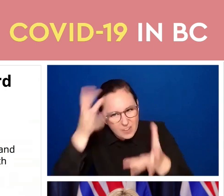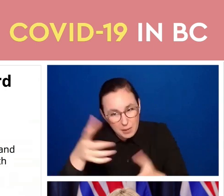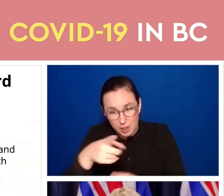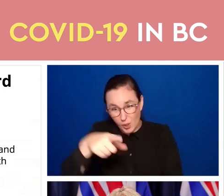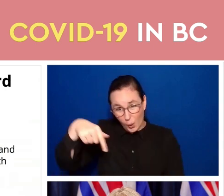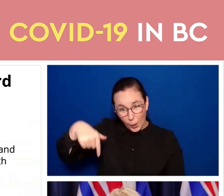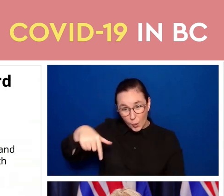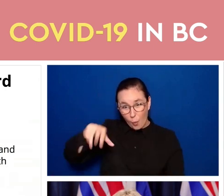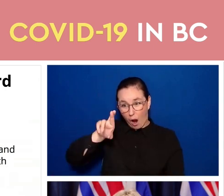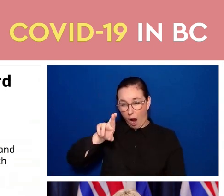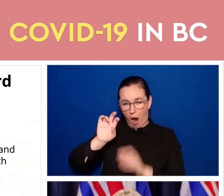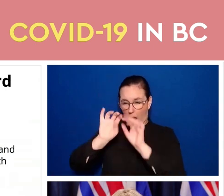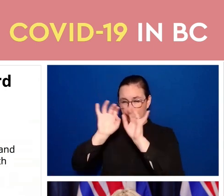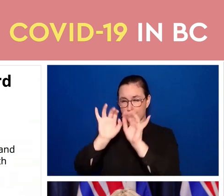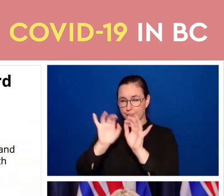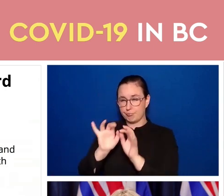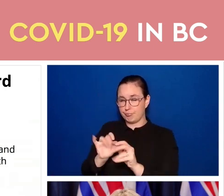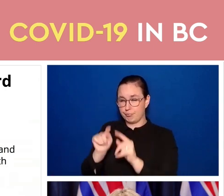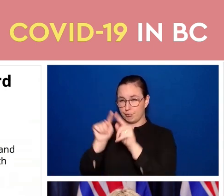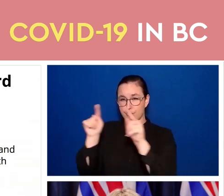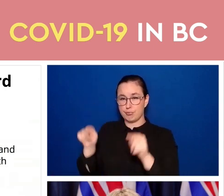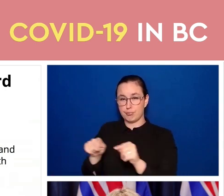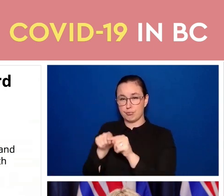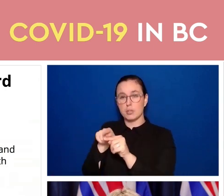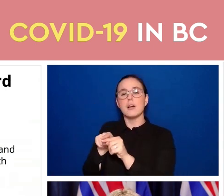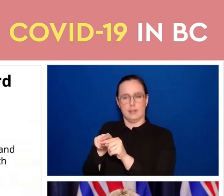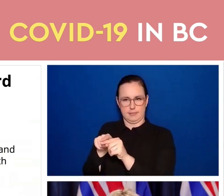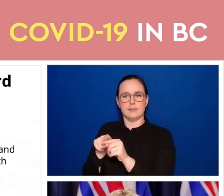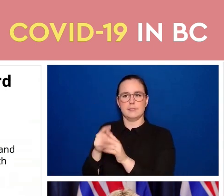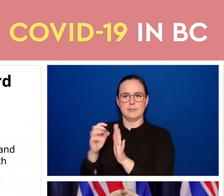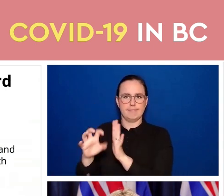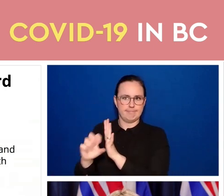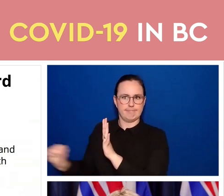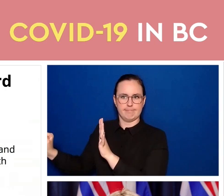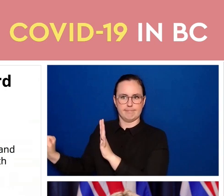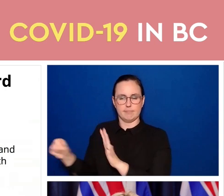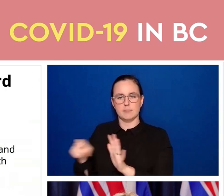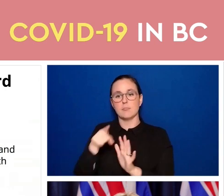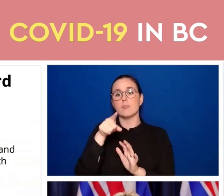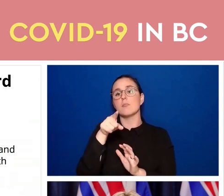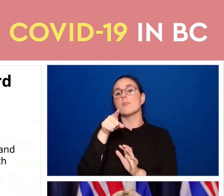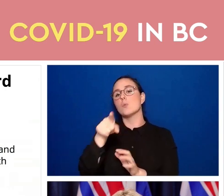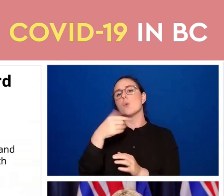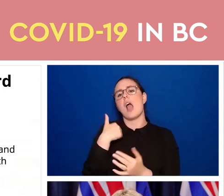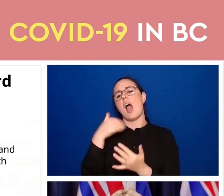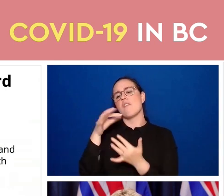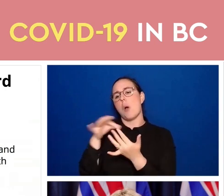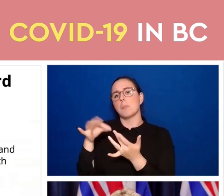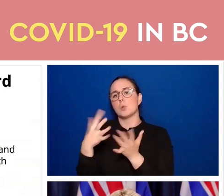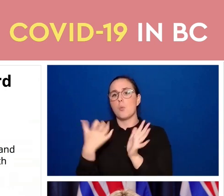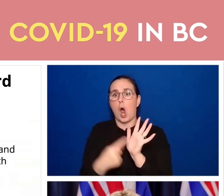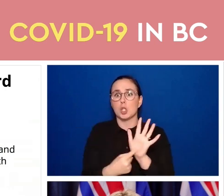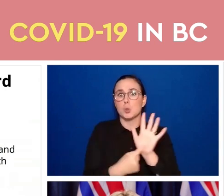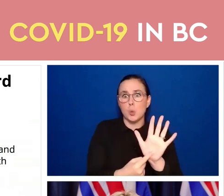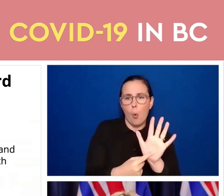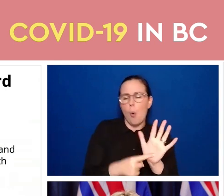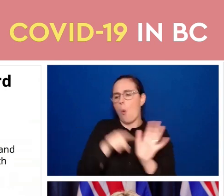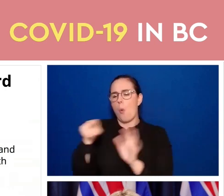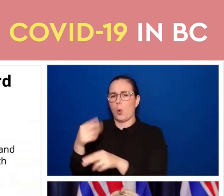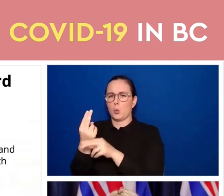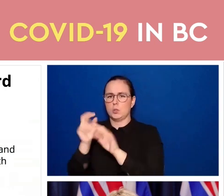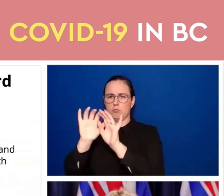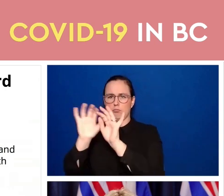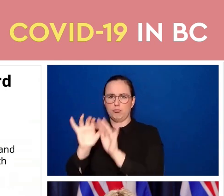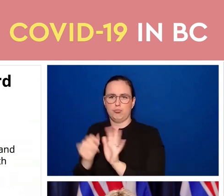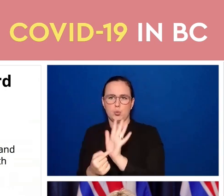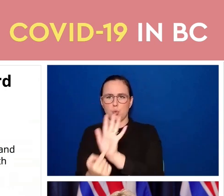on hand and you have the option of sharing that information with people. We are requiring businesses to use the BC app